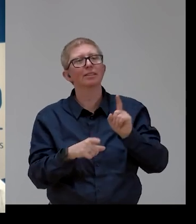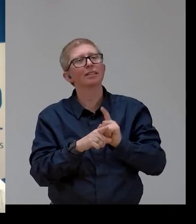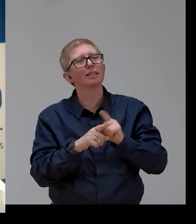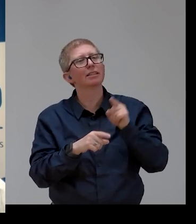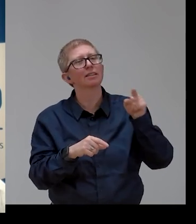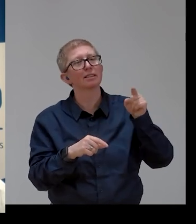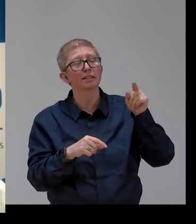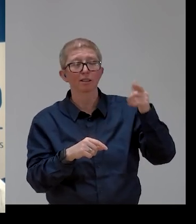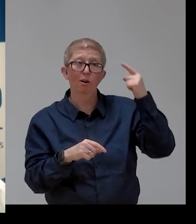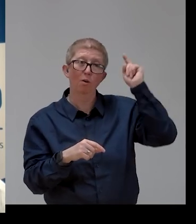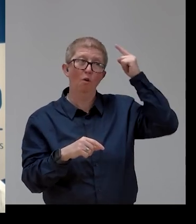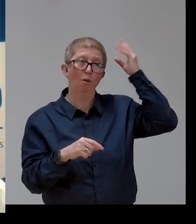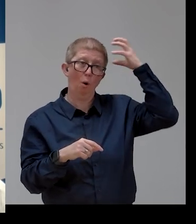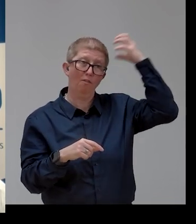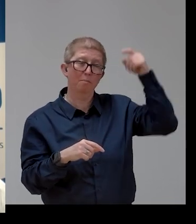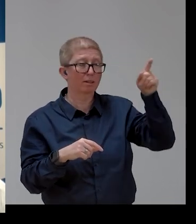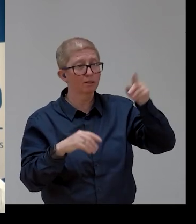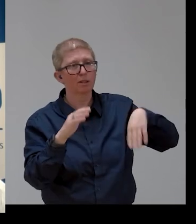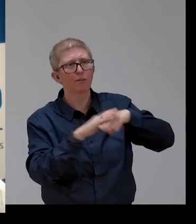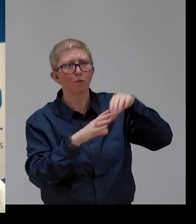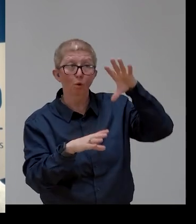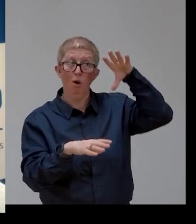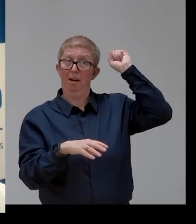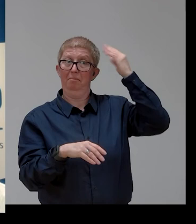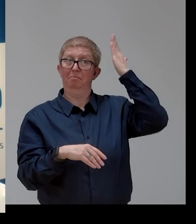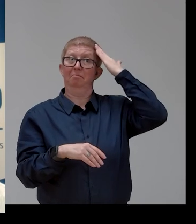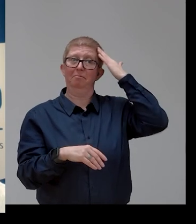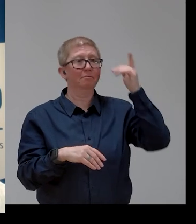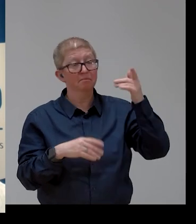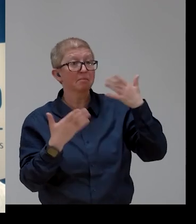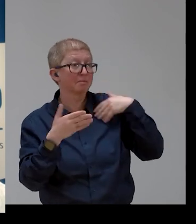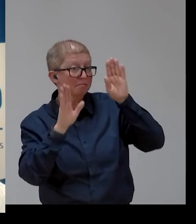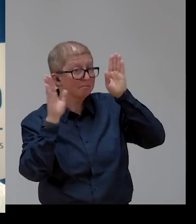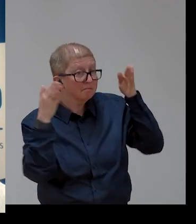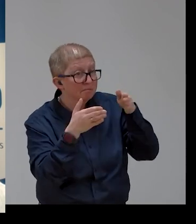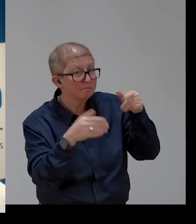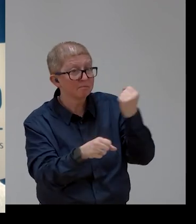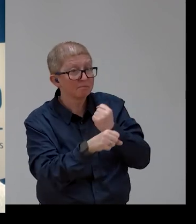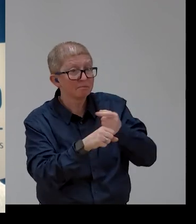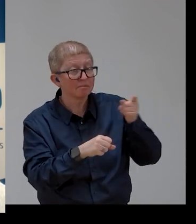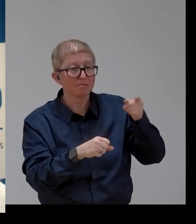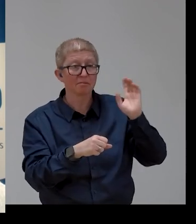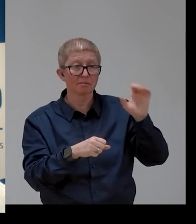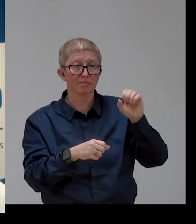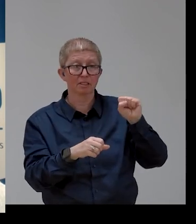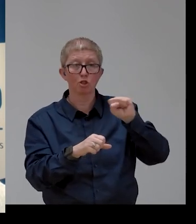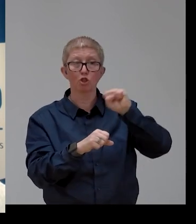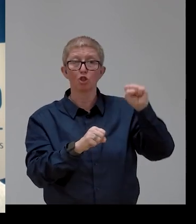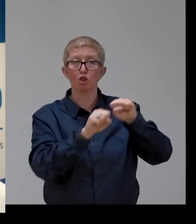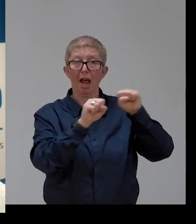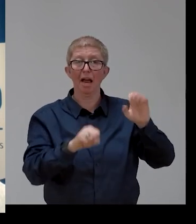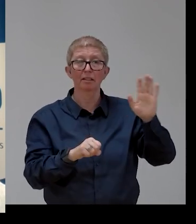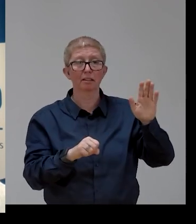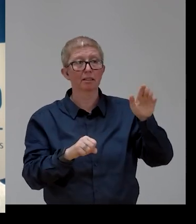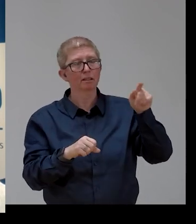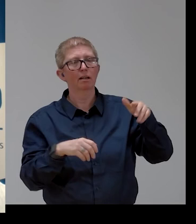something very active on that in the future. And also that state aid rules might be relaxed somewhat to enable that to